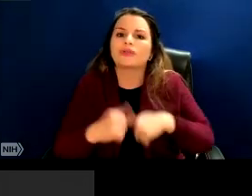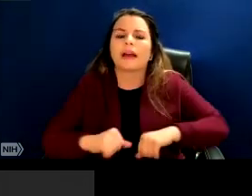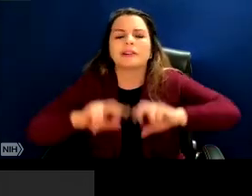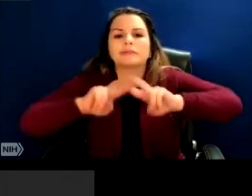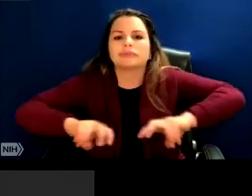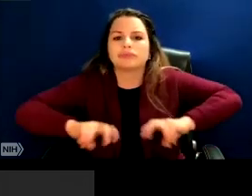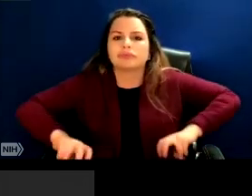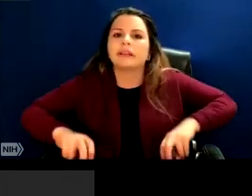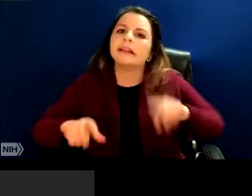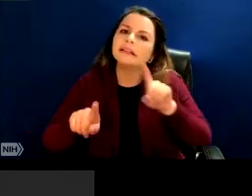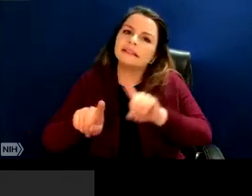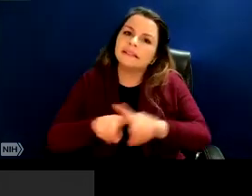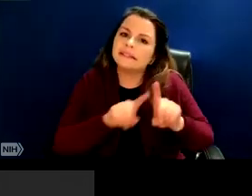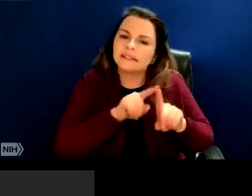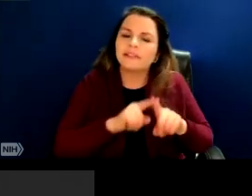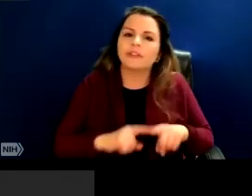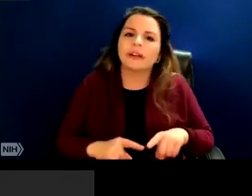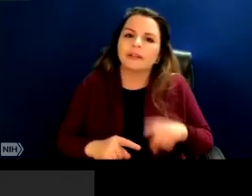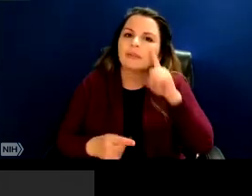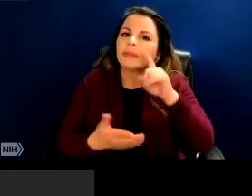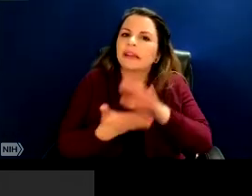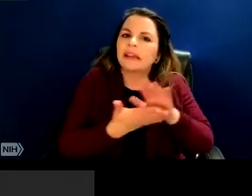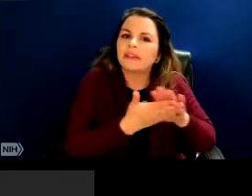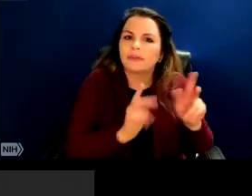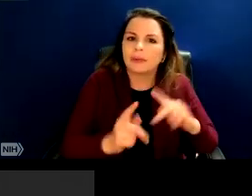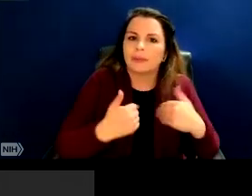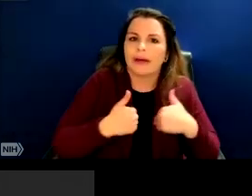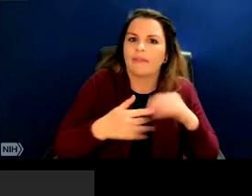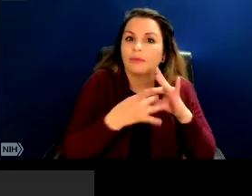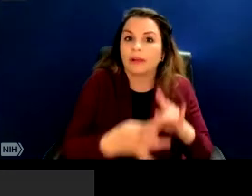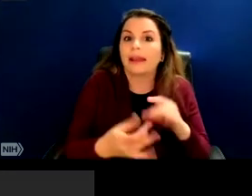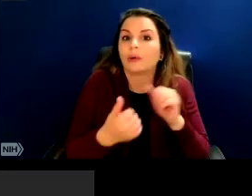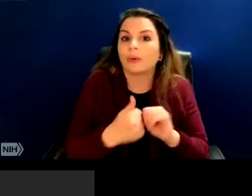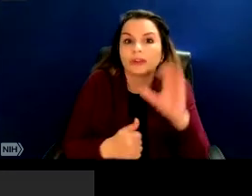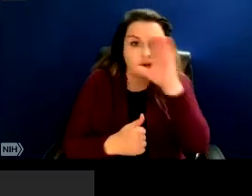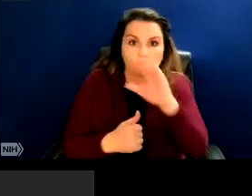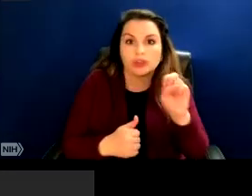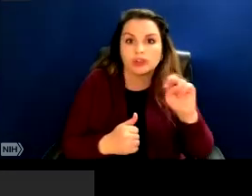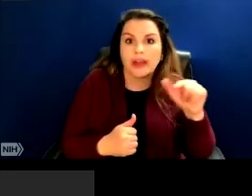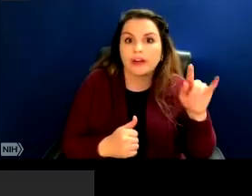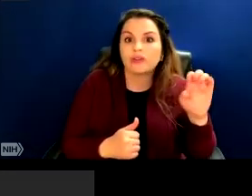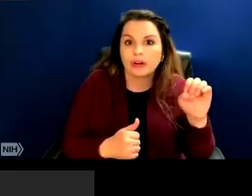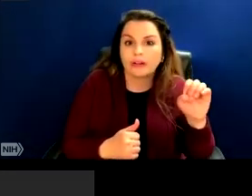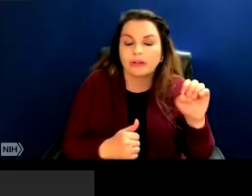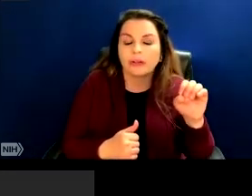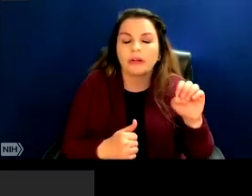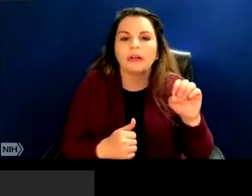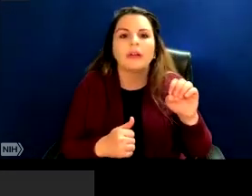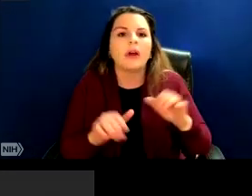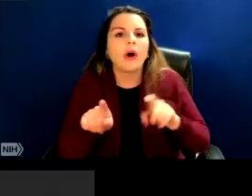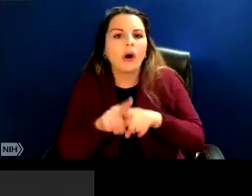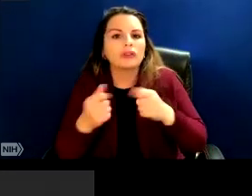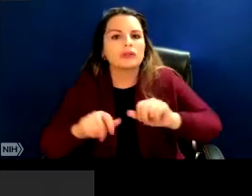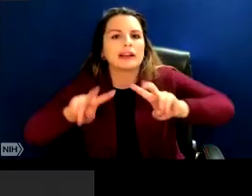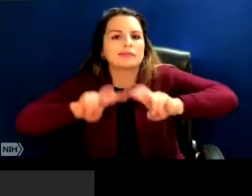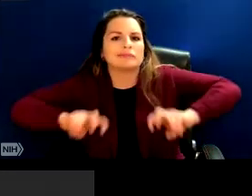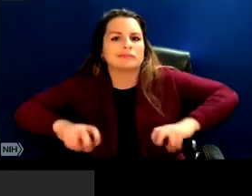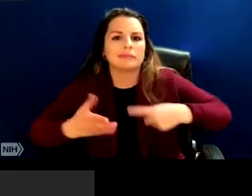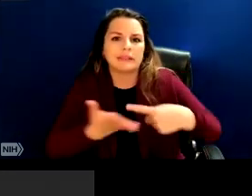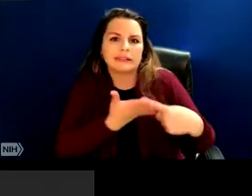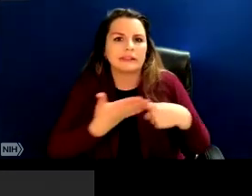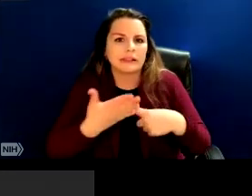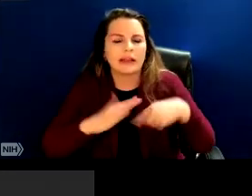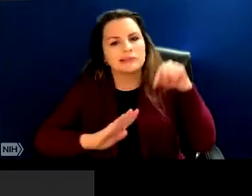number of different myths that people hold about how search engines work and really trying to unpack for as